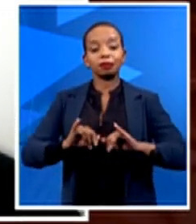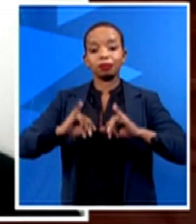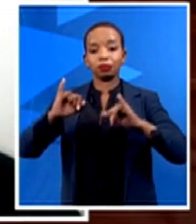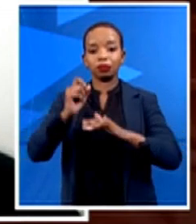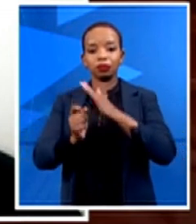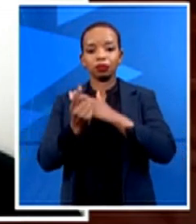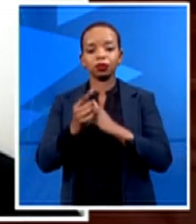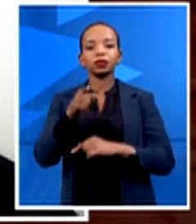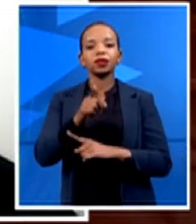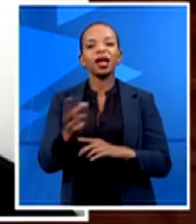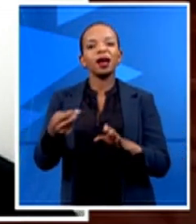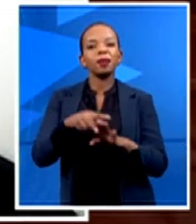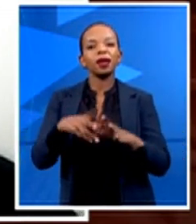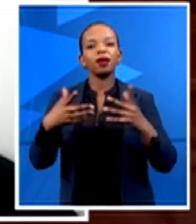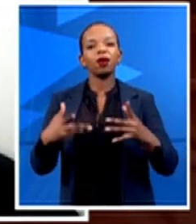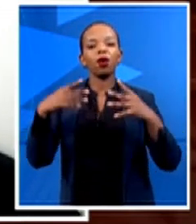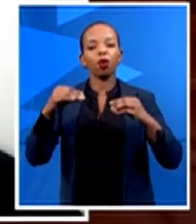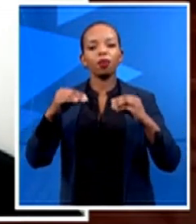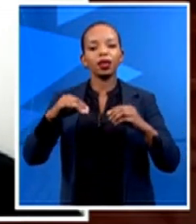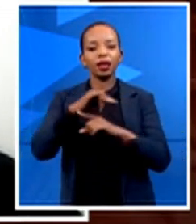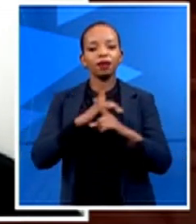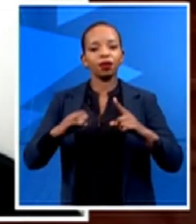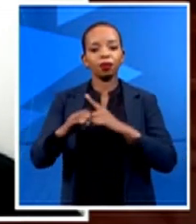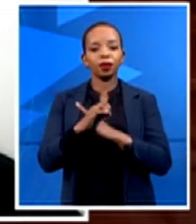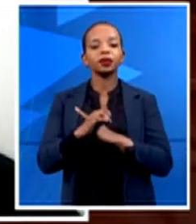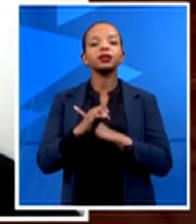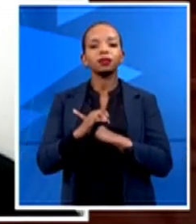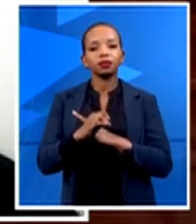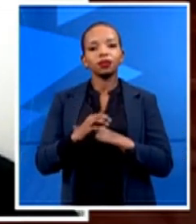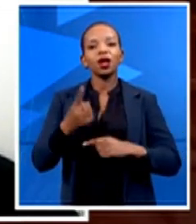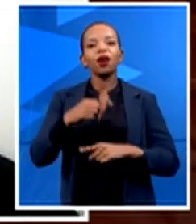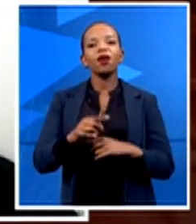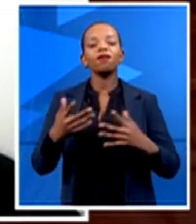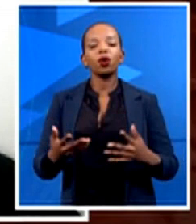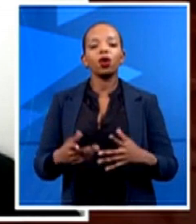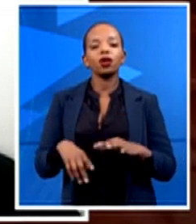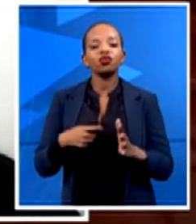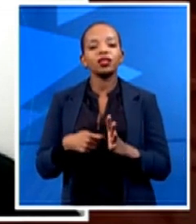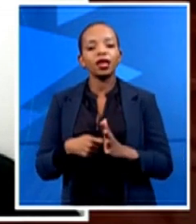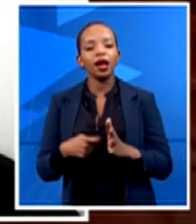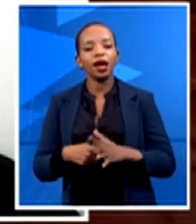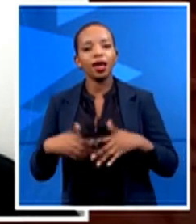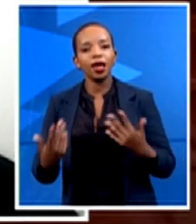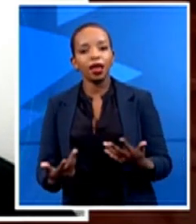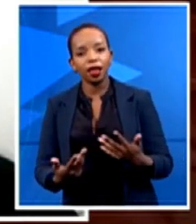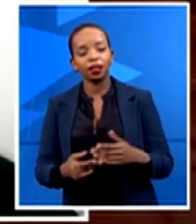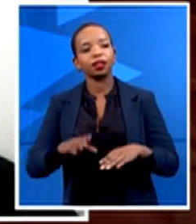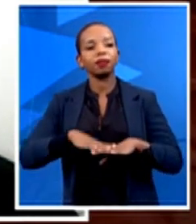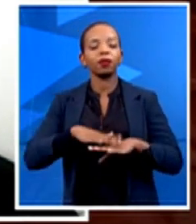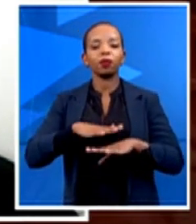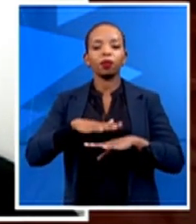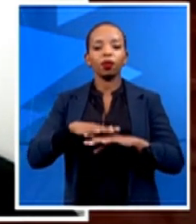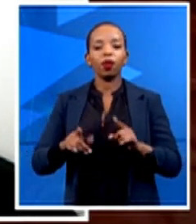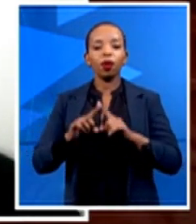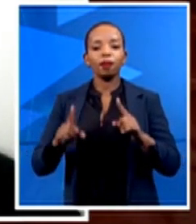It will be applicable for retail and so forth. But the important thing right